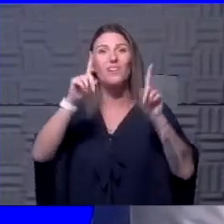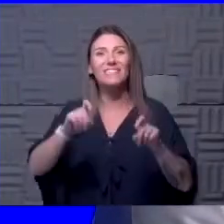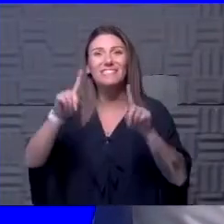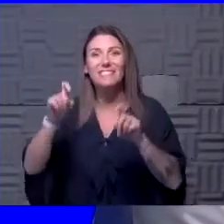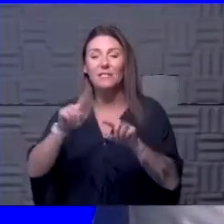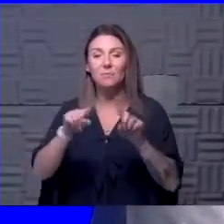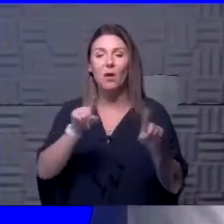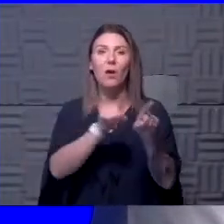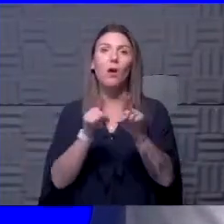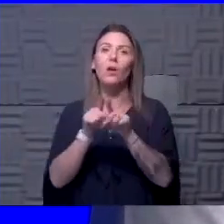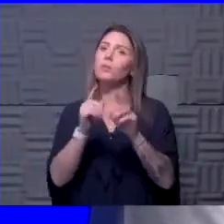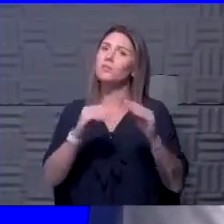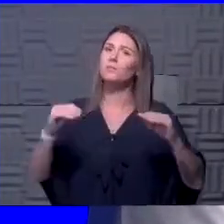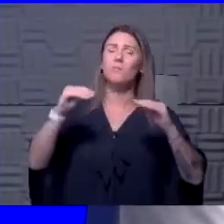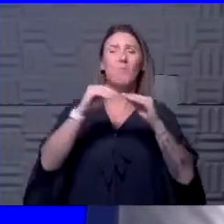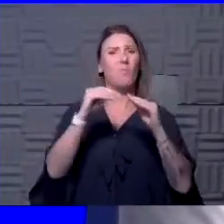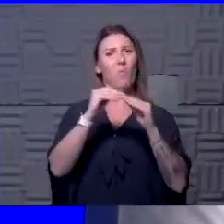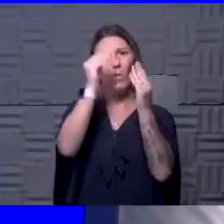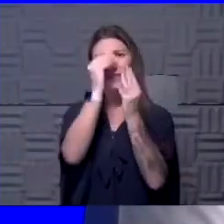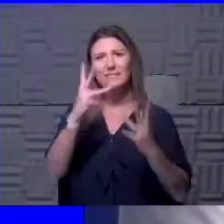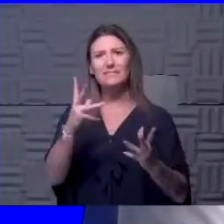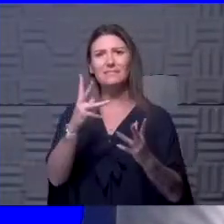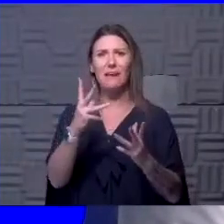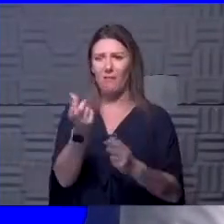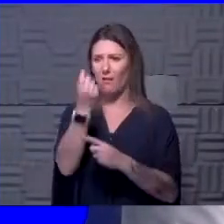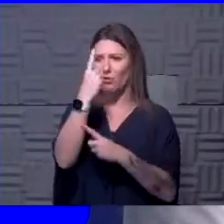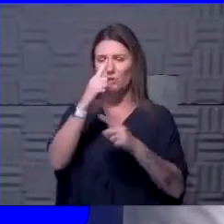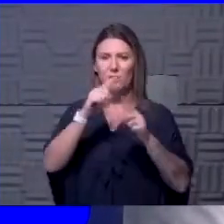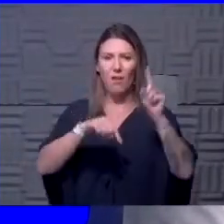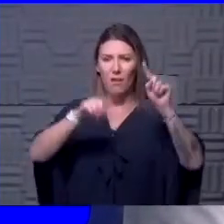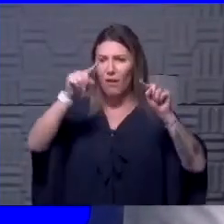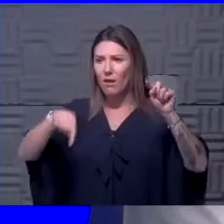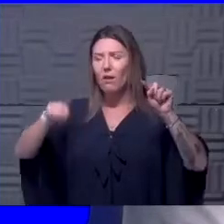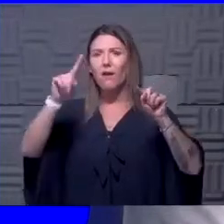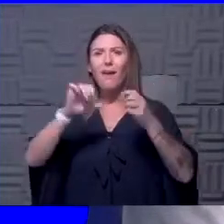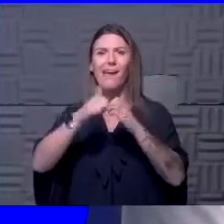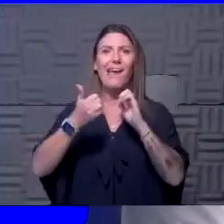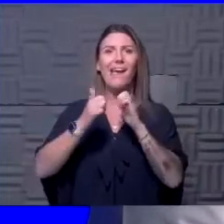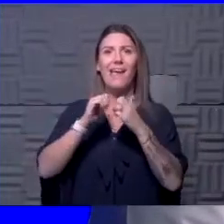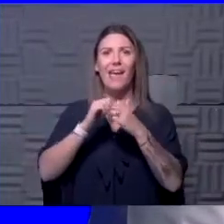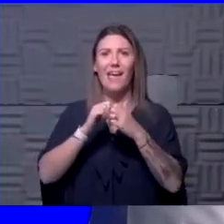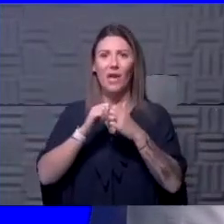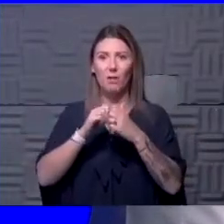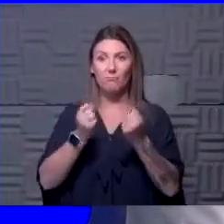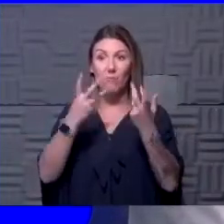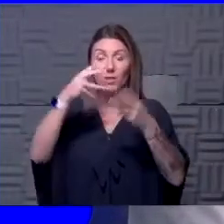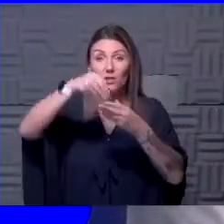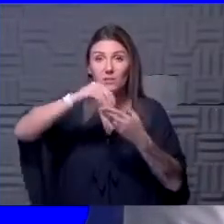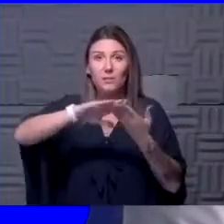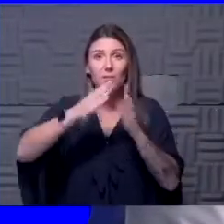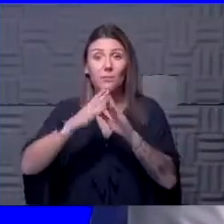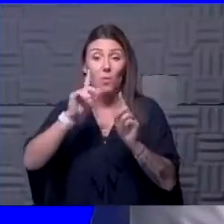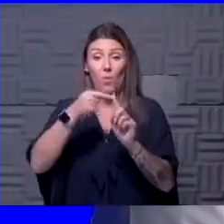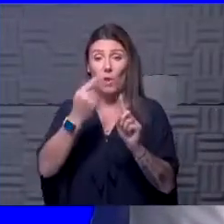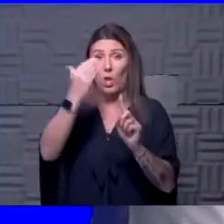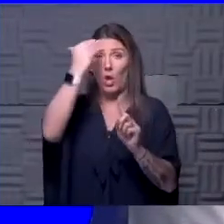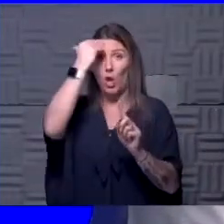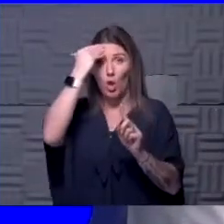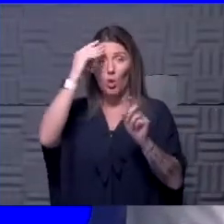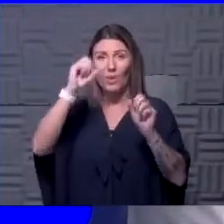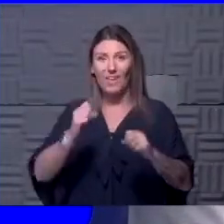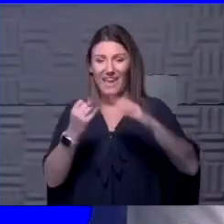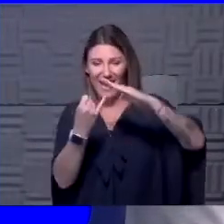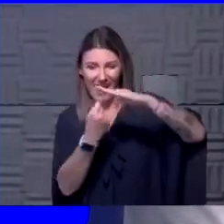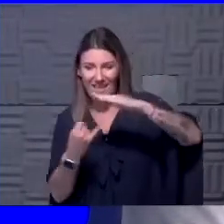But that also gives us so many more data points to really understand how prevalent it is in the community. And when we know that, we will be able to